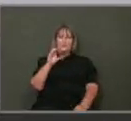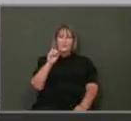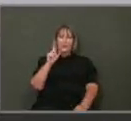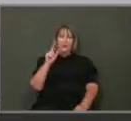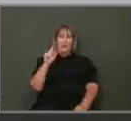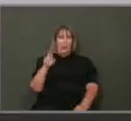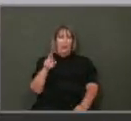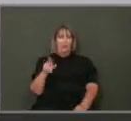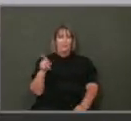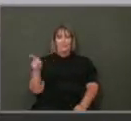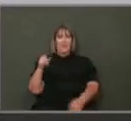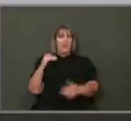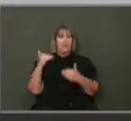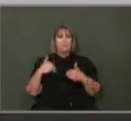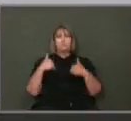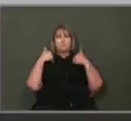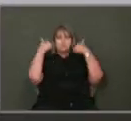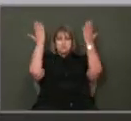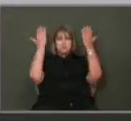overworked.